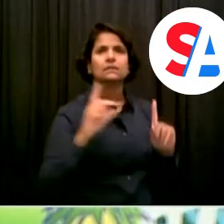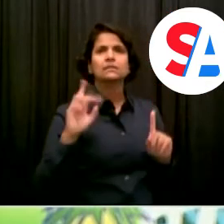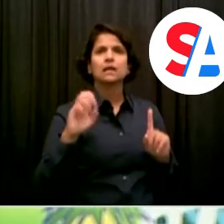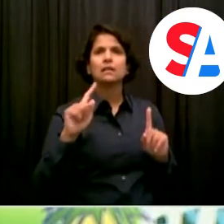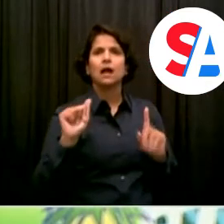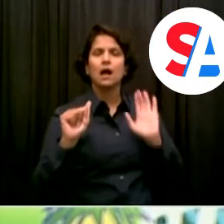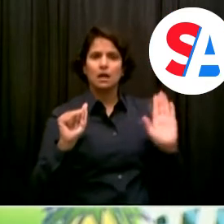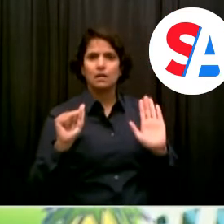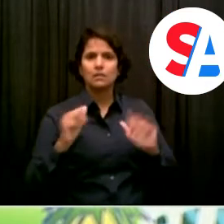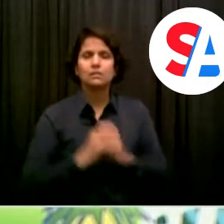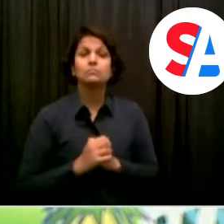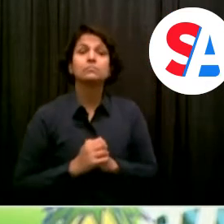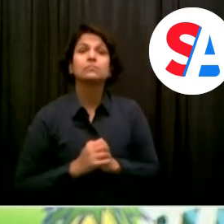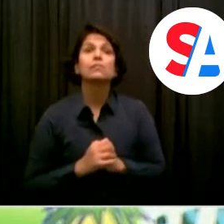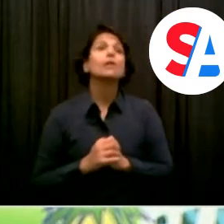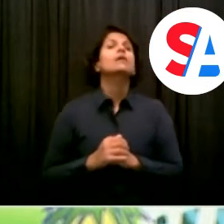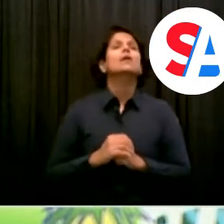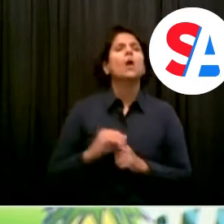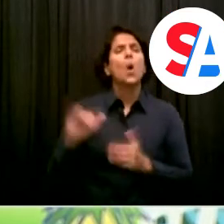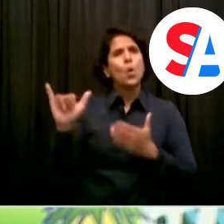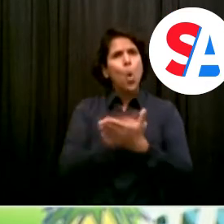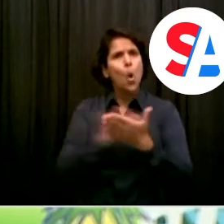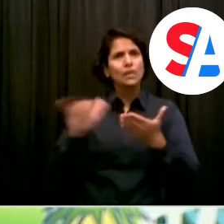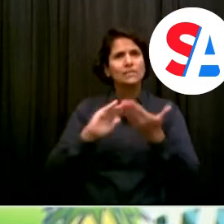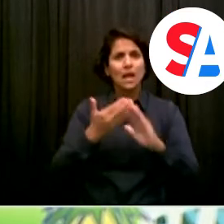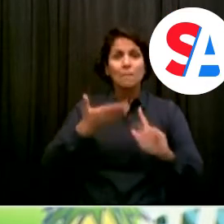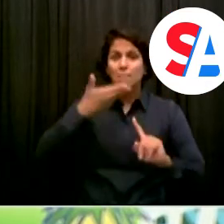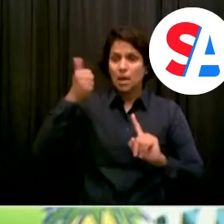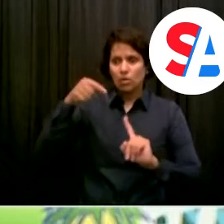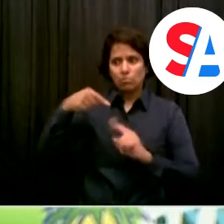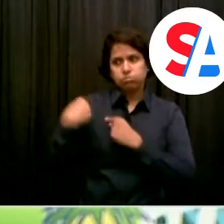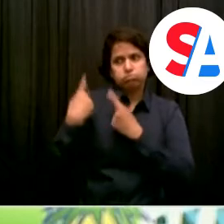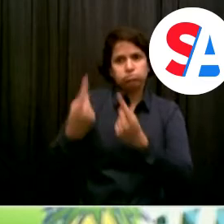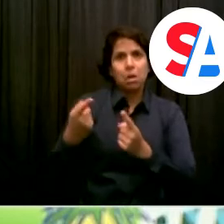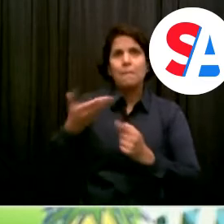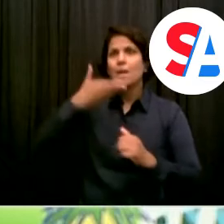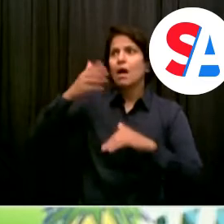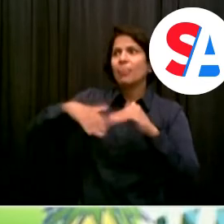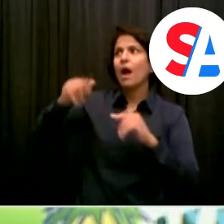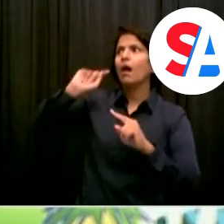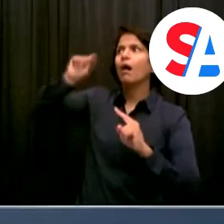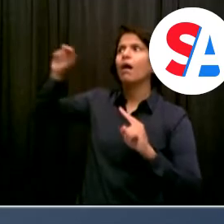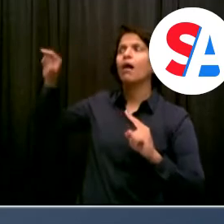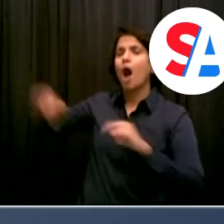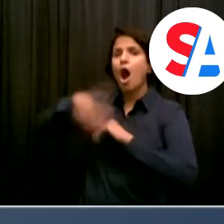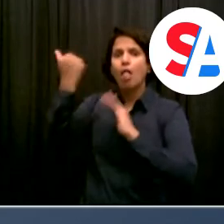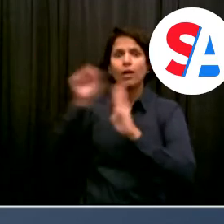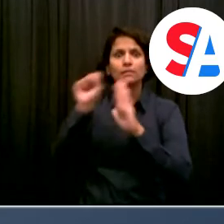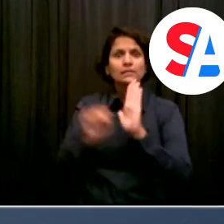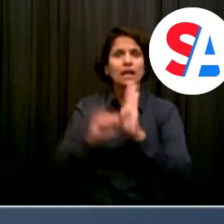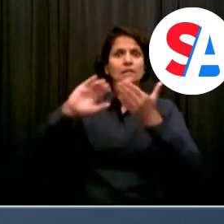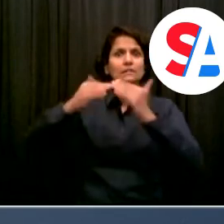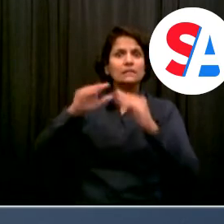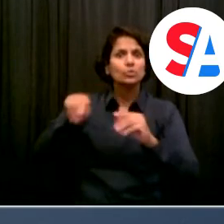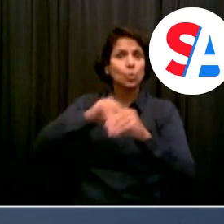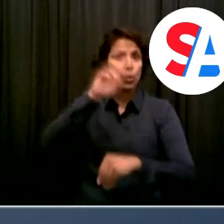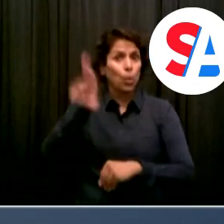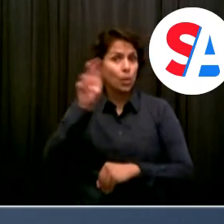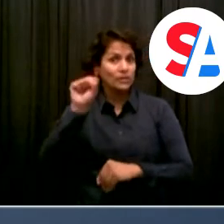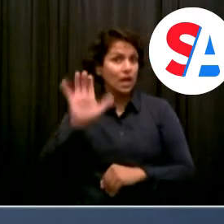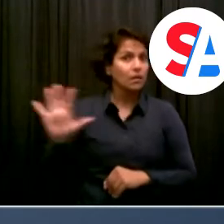going to reinforce for all city government workers, starting on Monday, reinforcing very clearly,